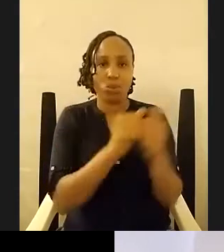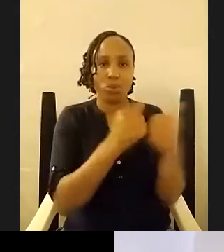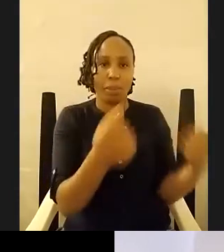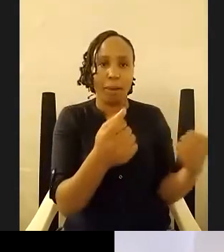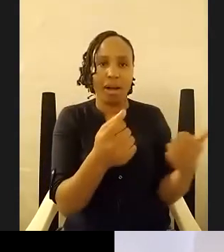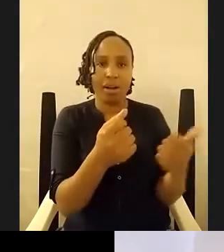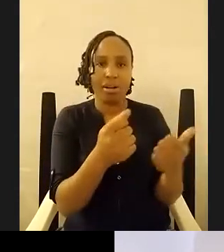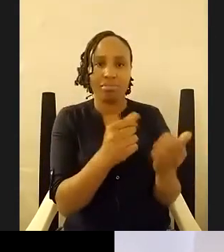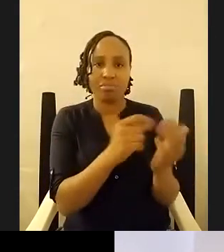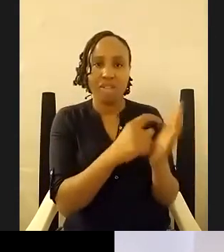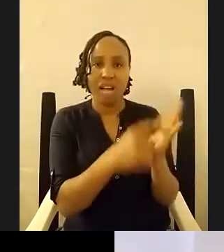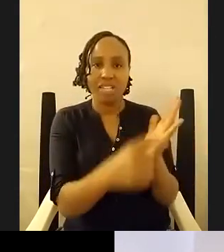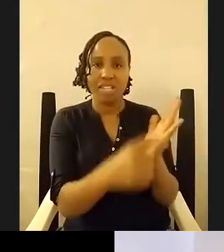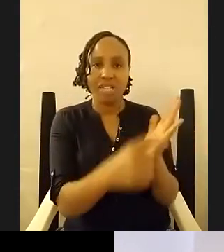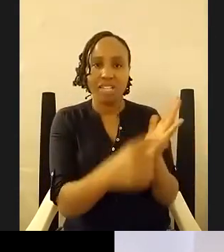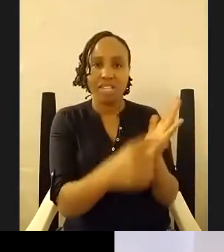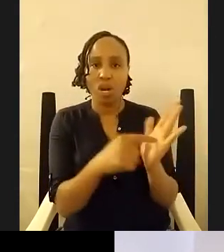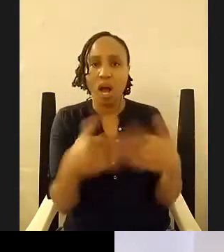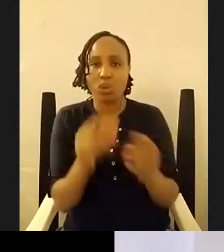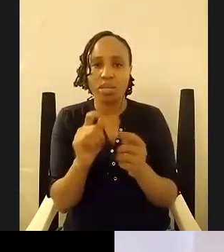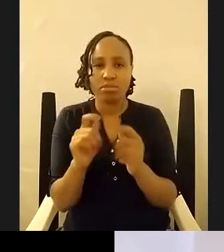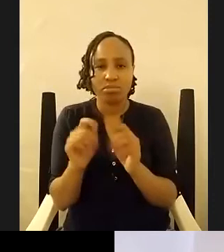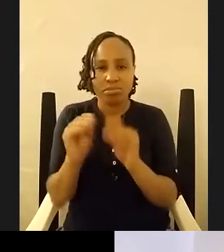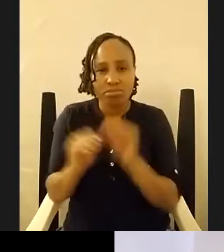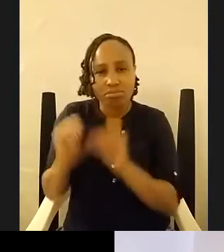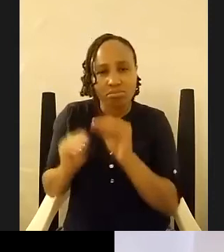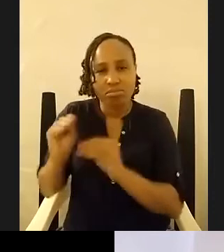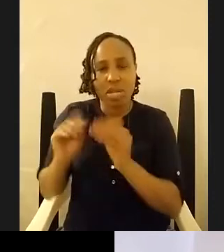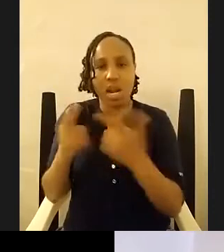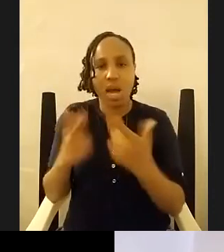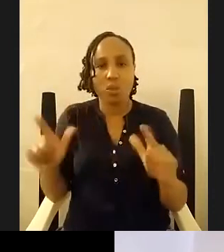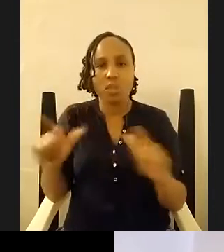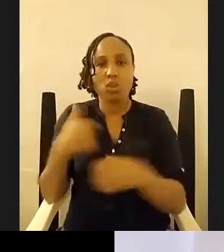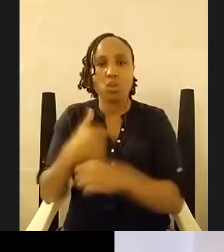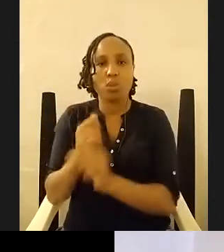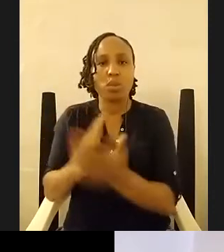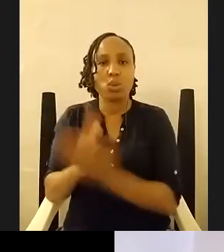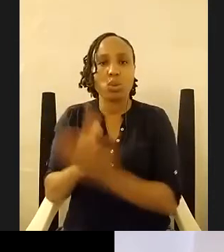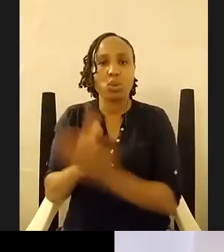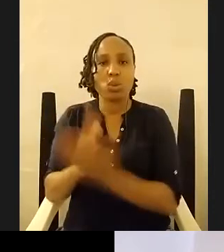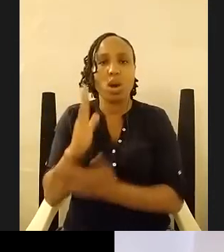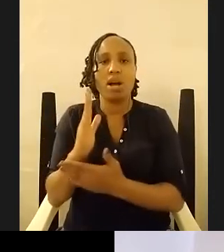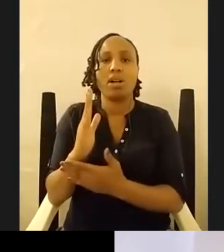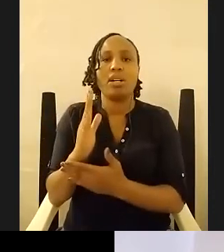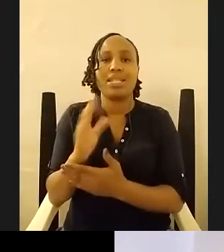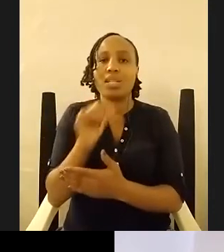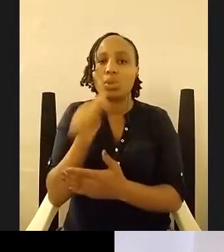in a way that ensures that this thing is not it doesn't hit the reader with the same um